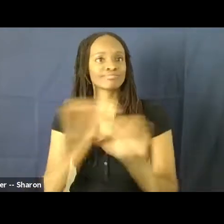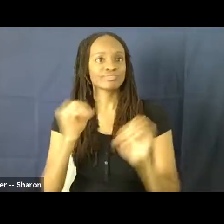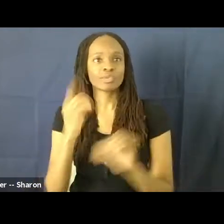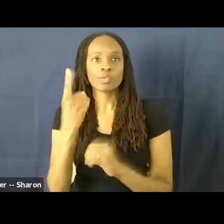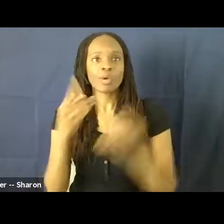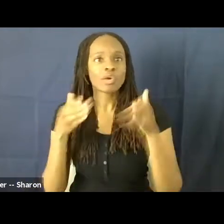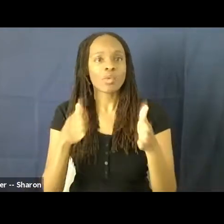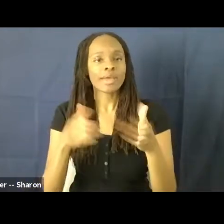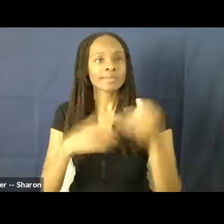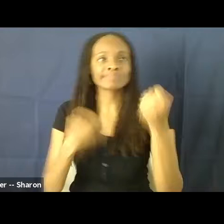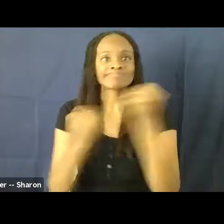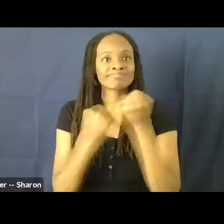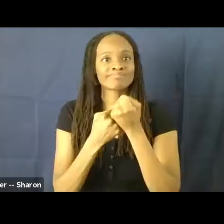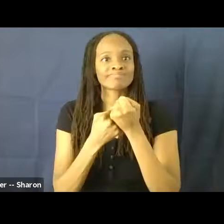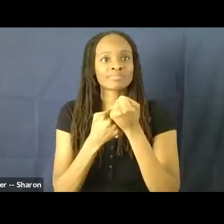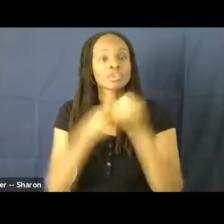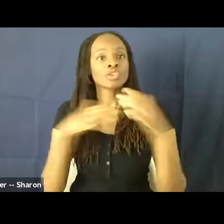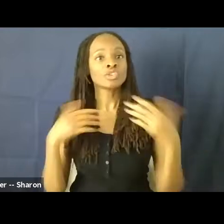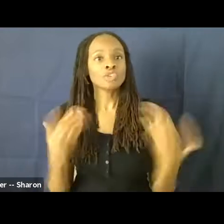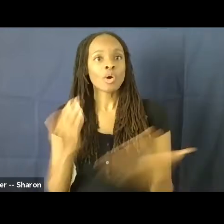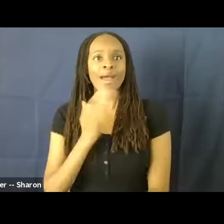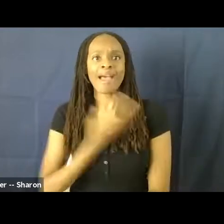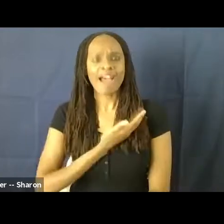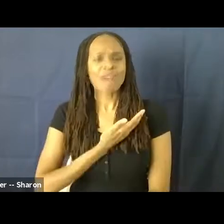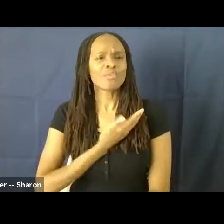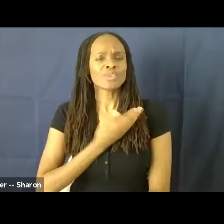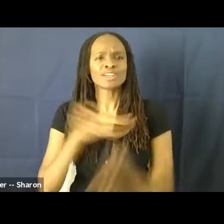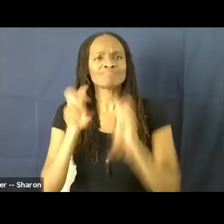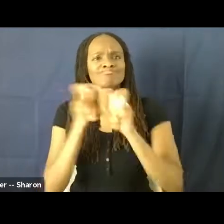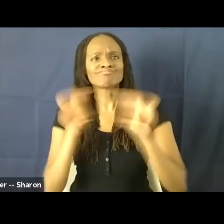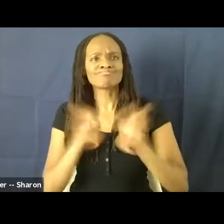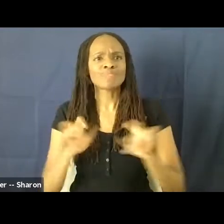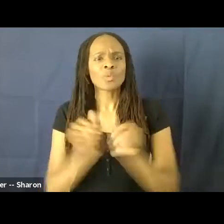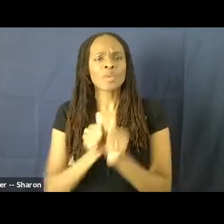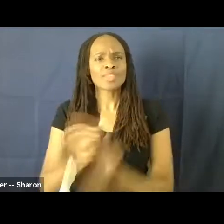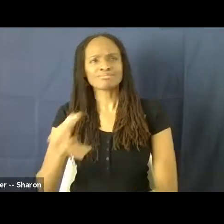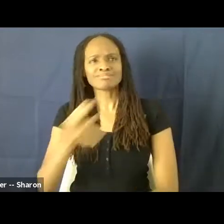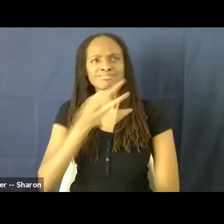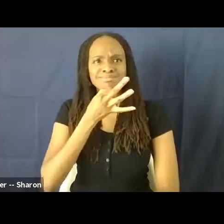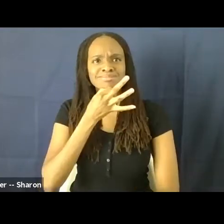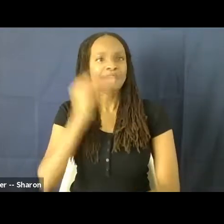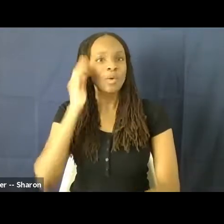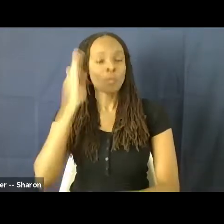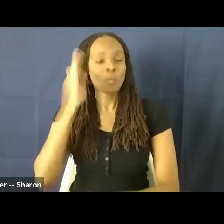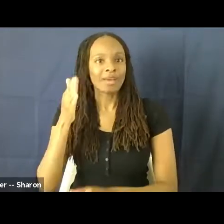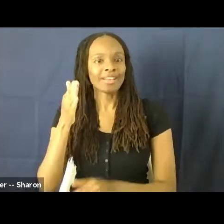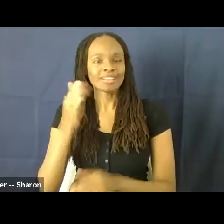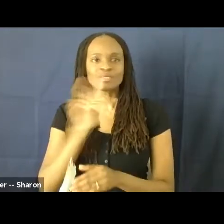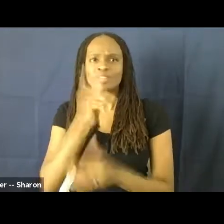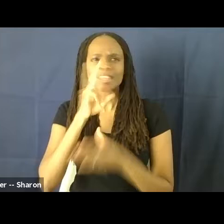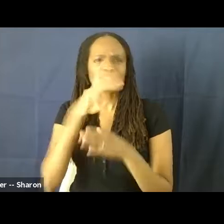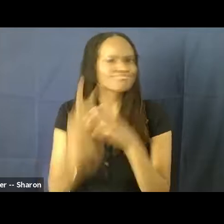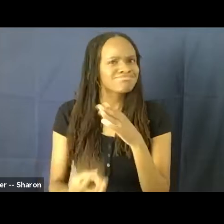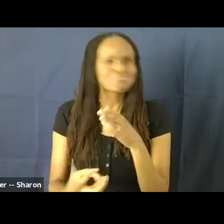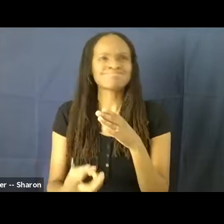ally. And so our illustrious panel of experts will lean in, dive in, and